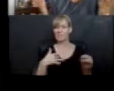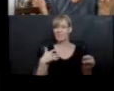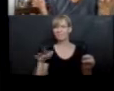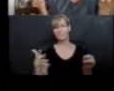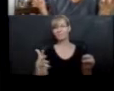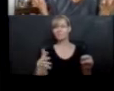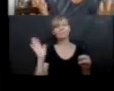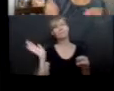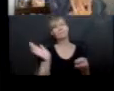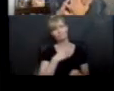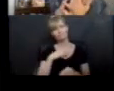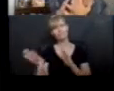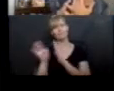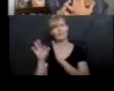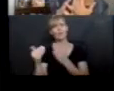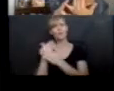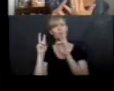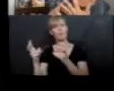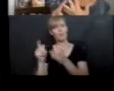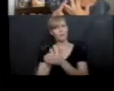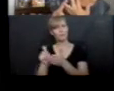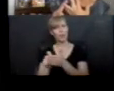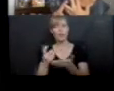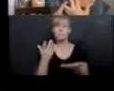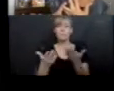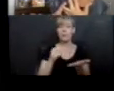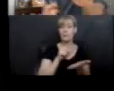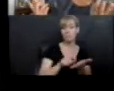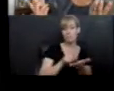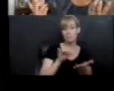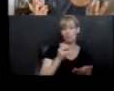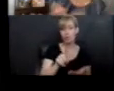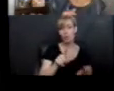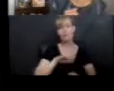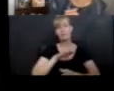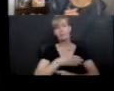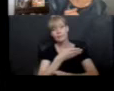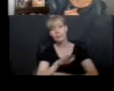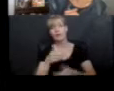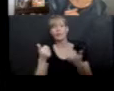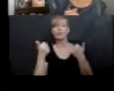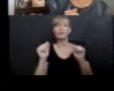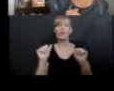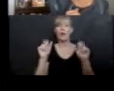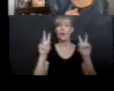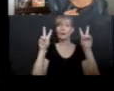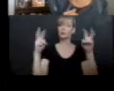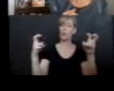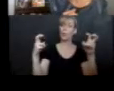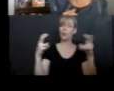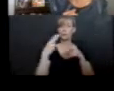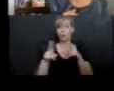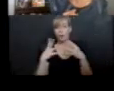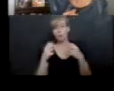choose another thing to write. Jot a journal. Sing your song. Try a slogan, short and strong. Pen a